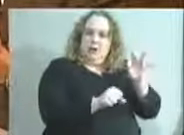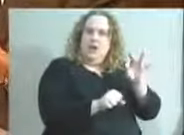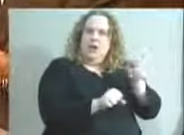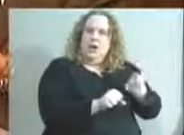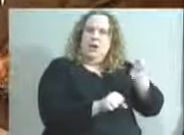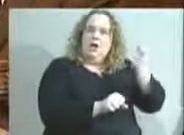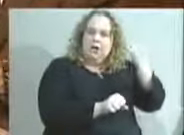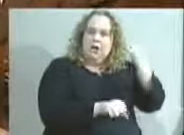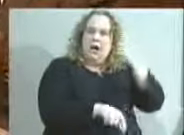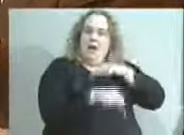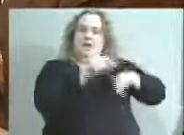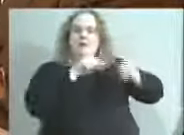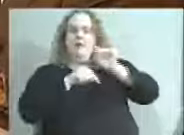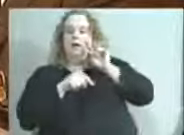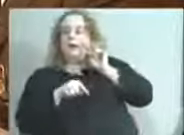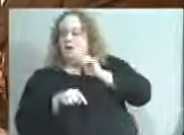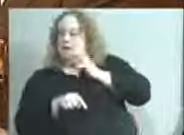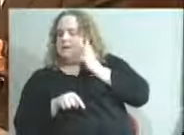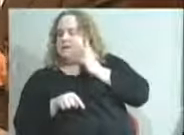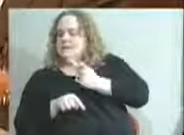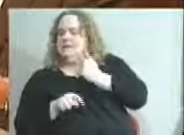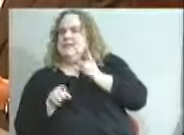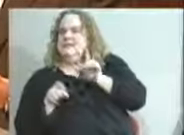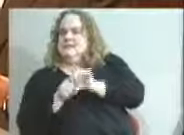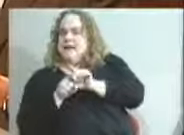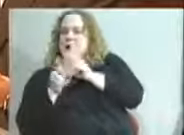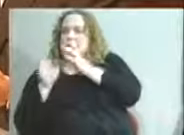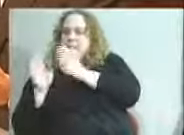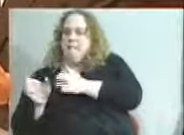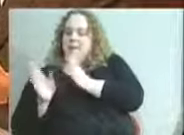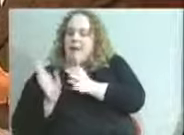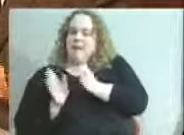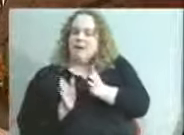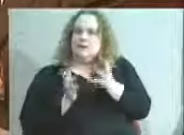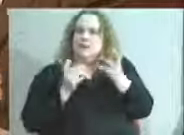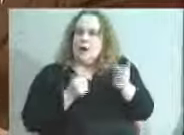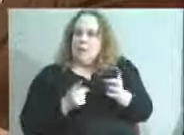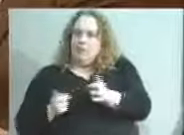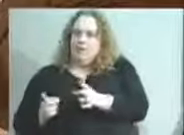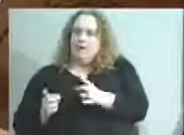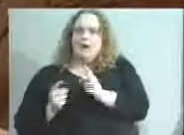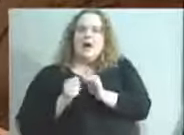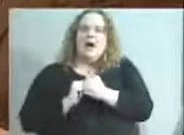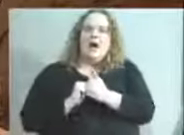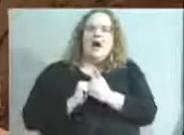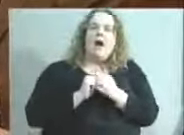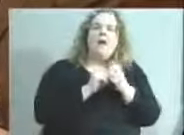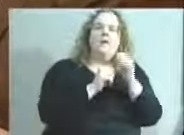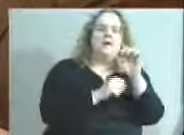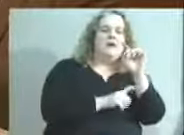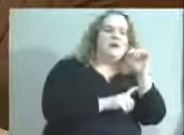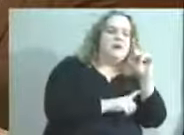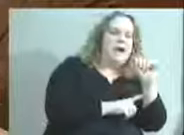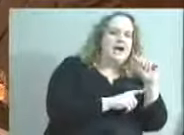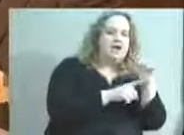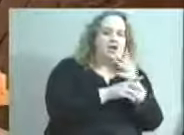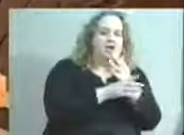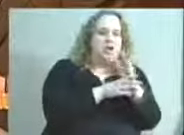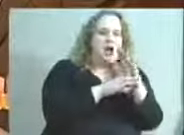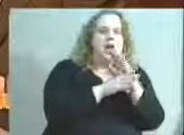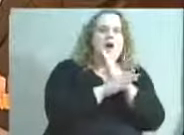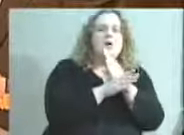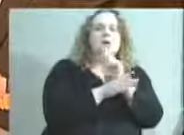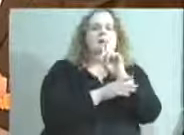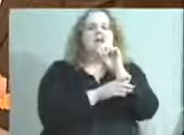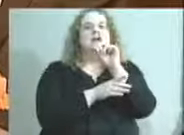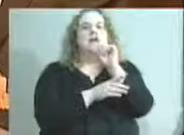back in their lives and we see the same patterns happening with these kids. So how are we with our data sharing? Is our database